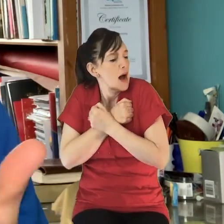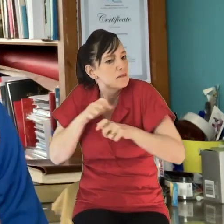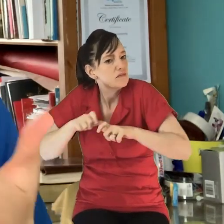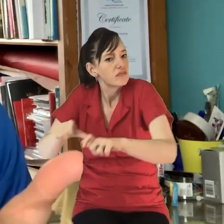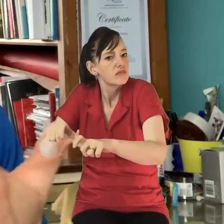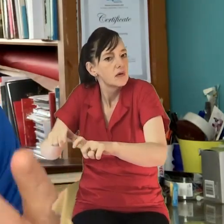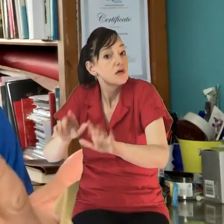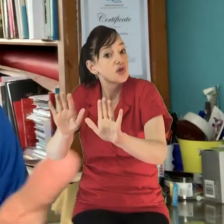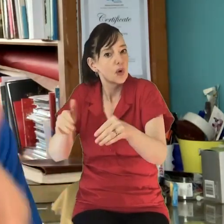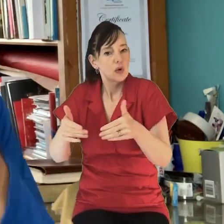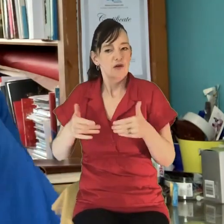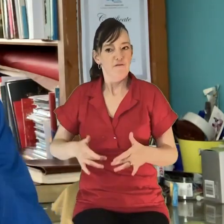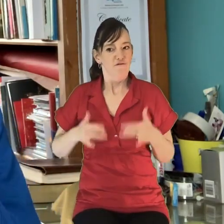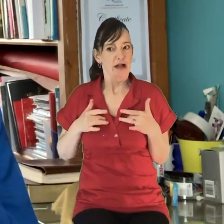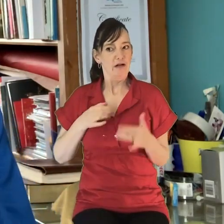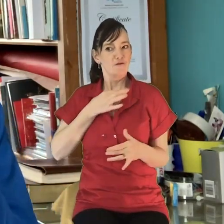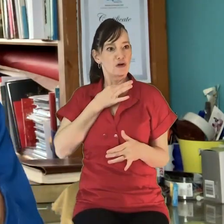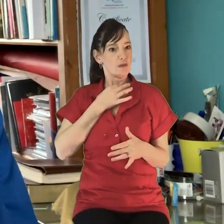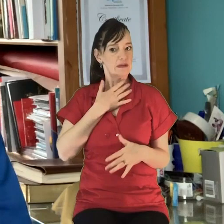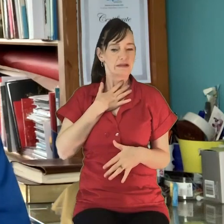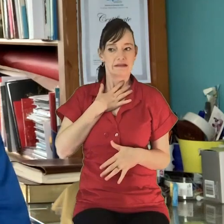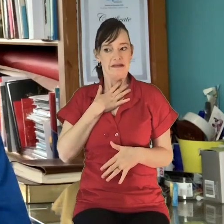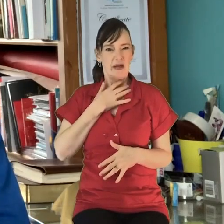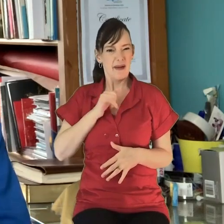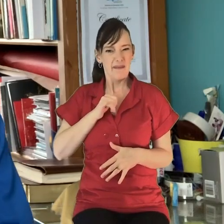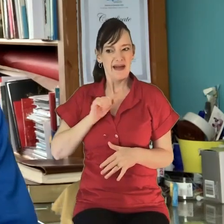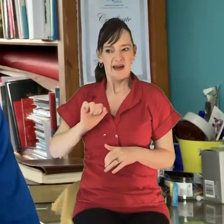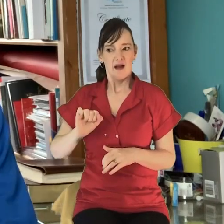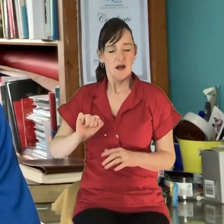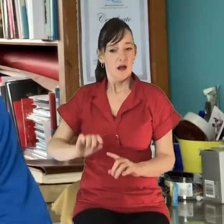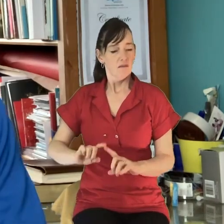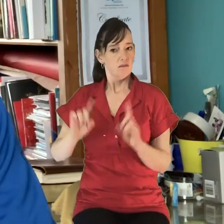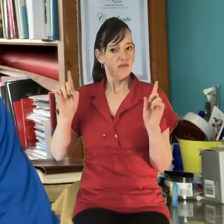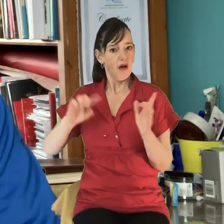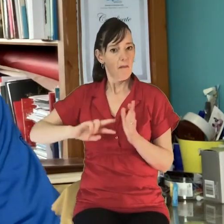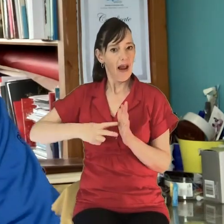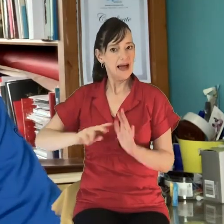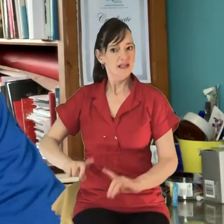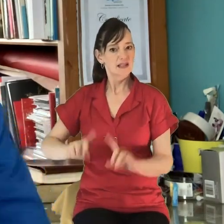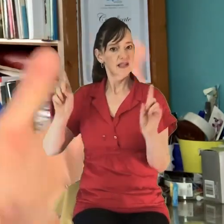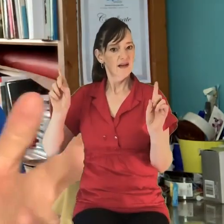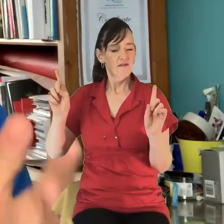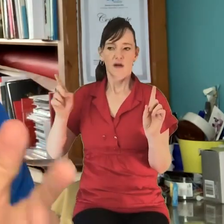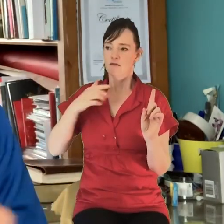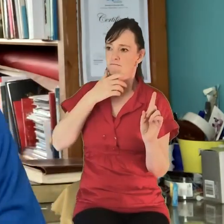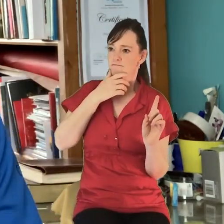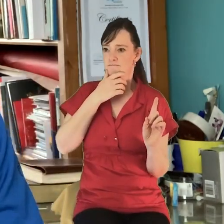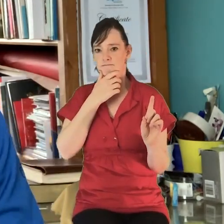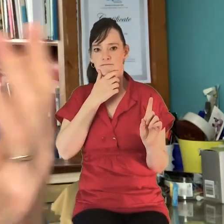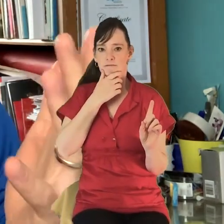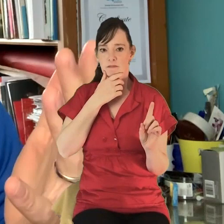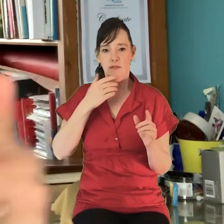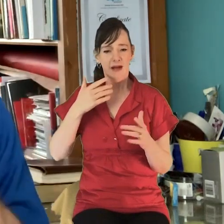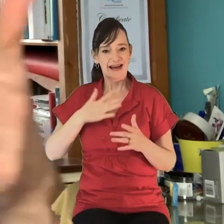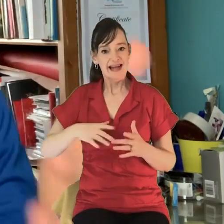if the future of the gospel in this place isn't in this particular church under this particular name? But actually, this is the right moment to